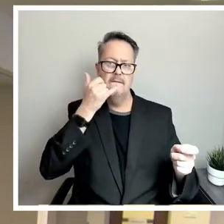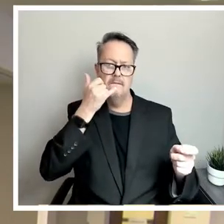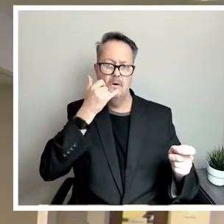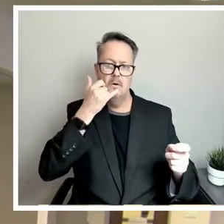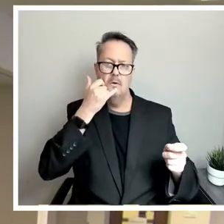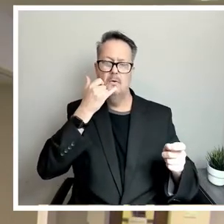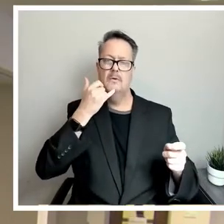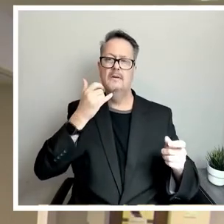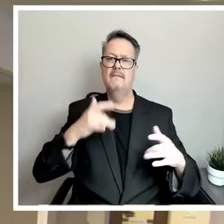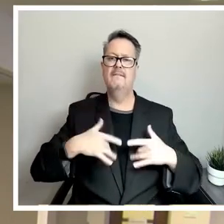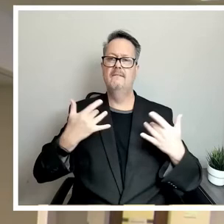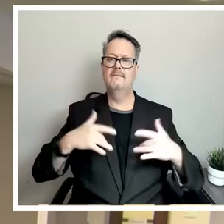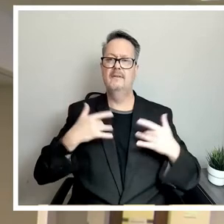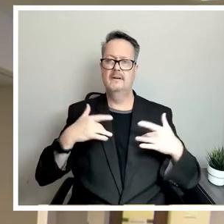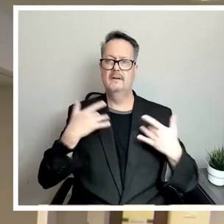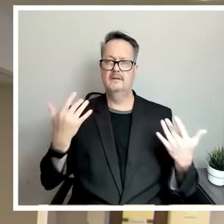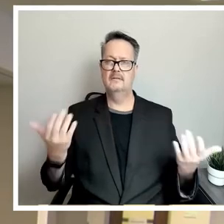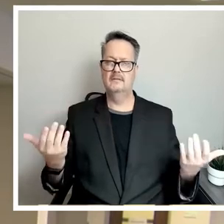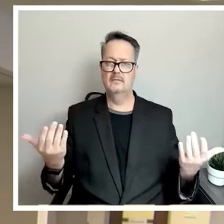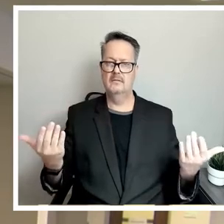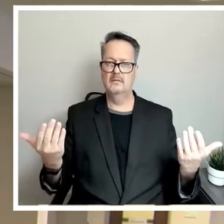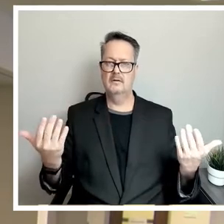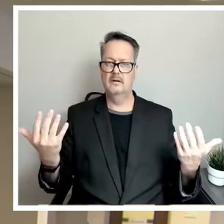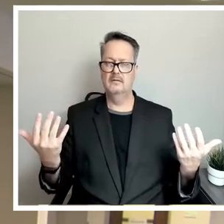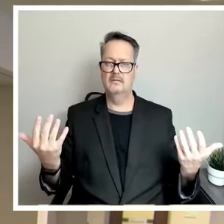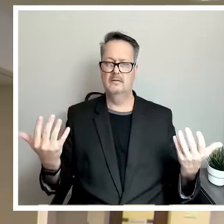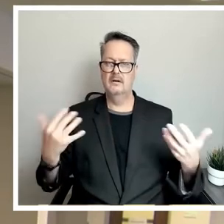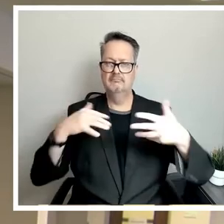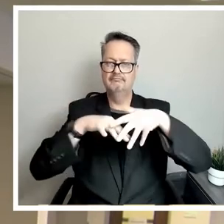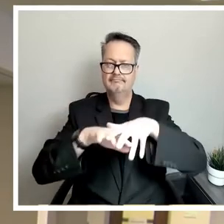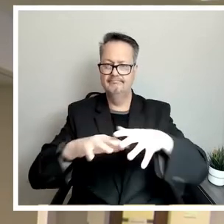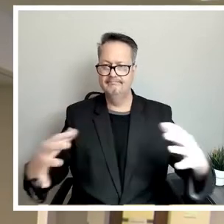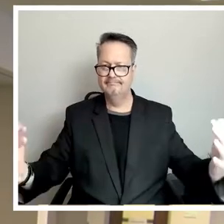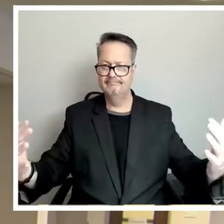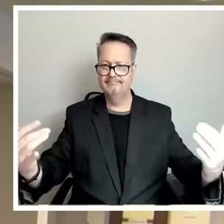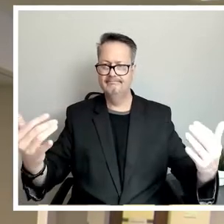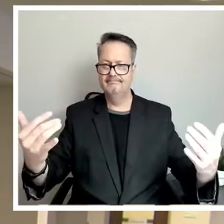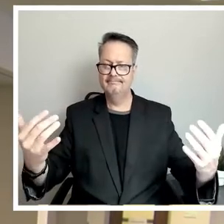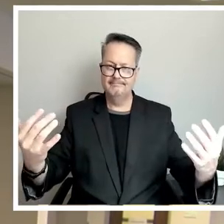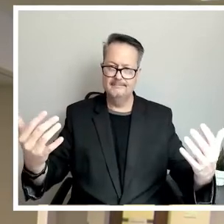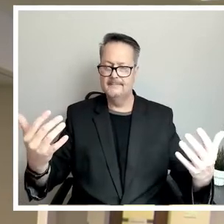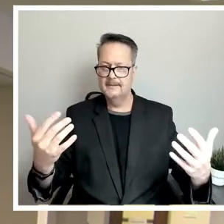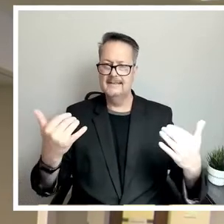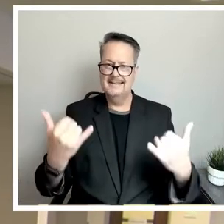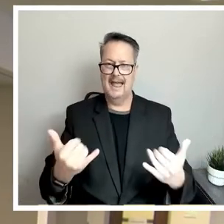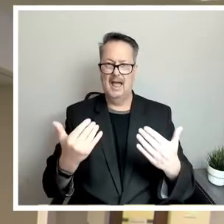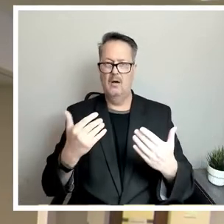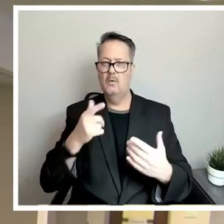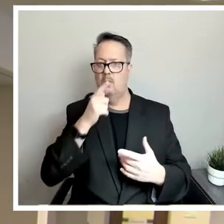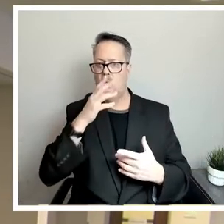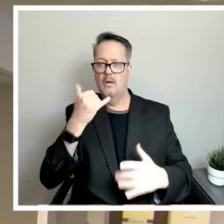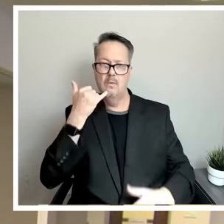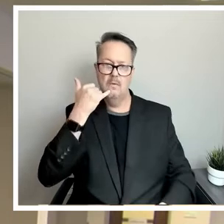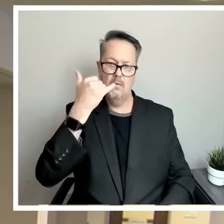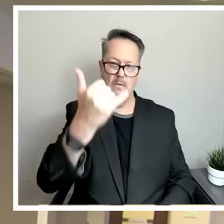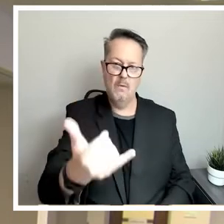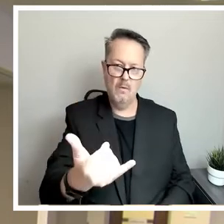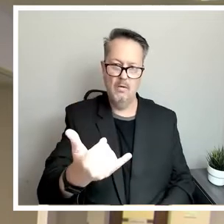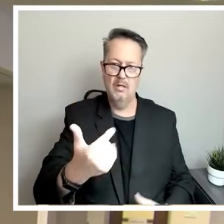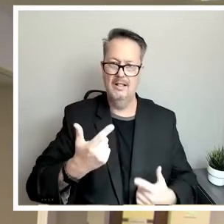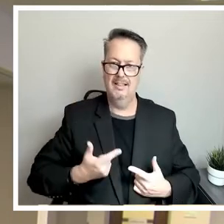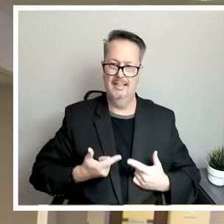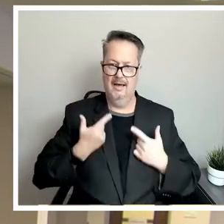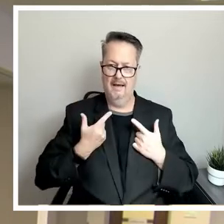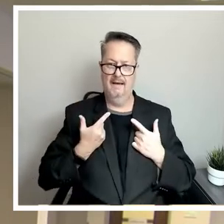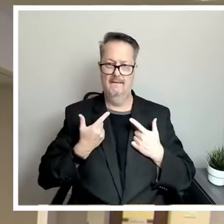event we at this point in time I believe we're going to take some of the callers live I would encourage